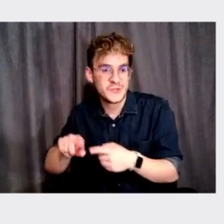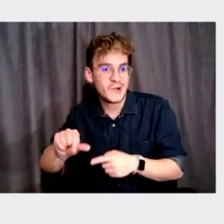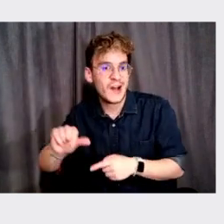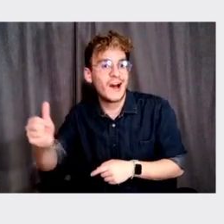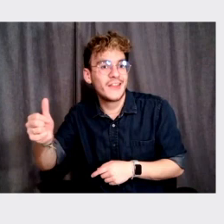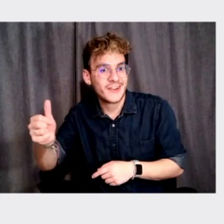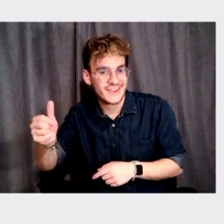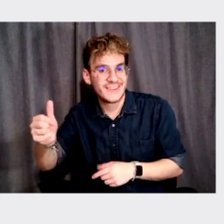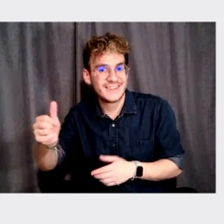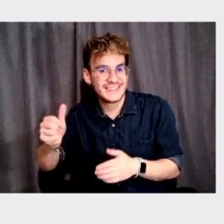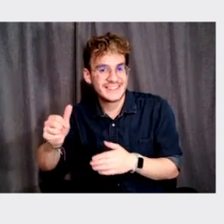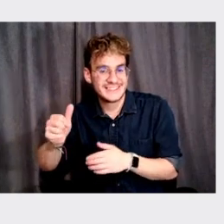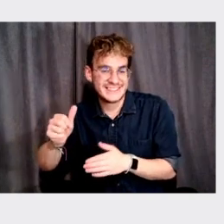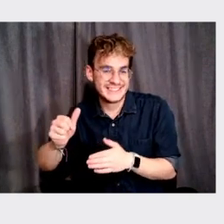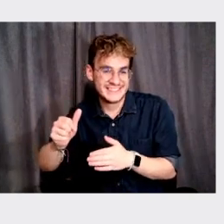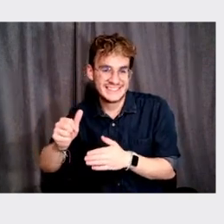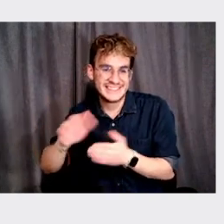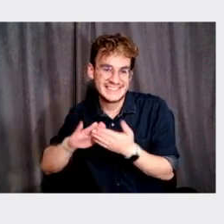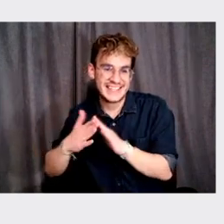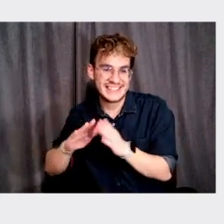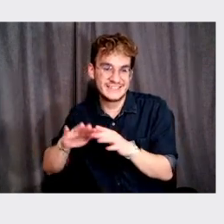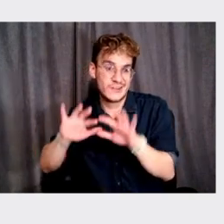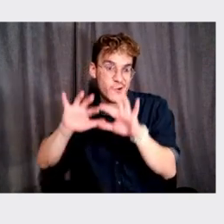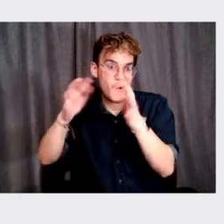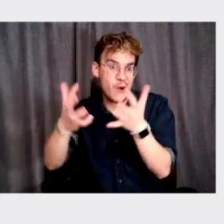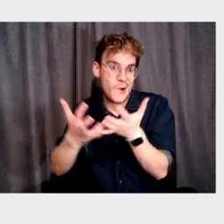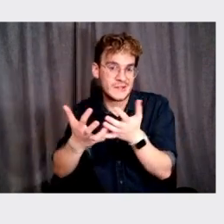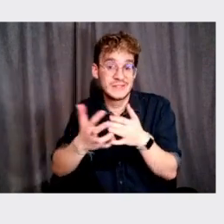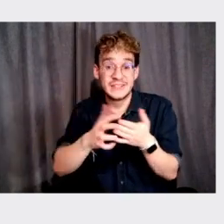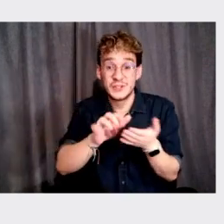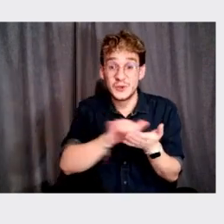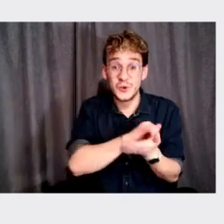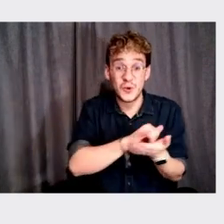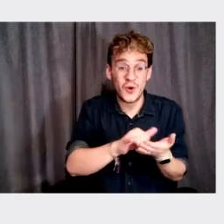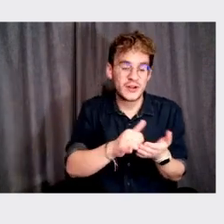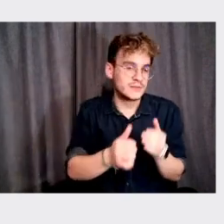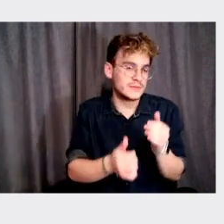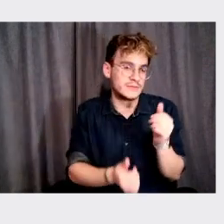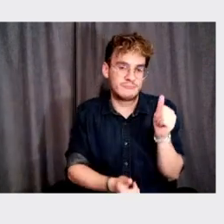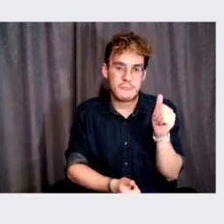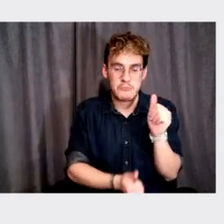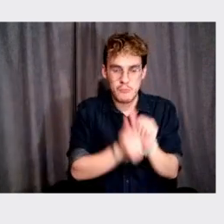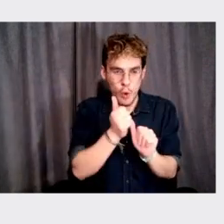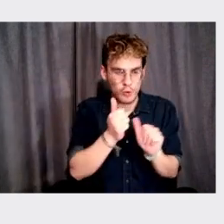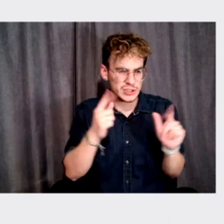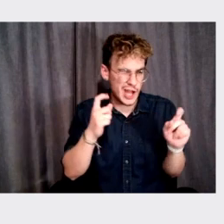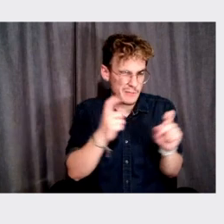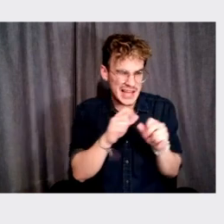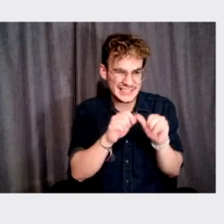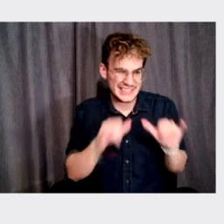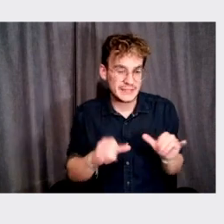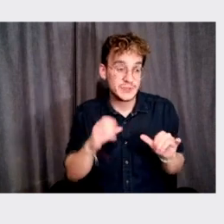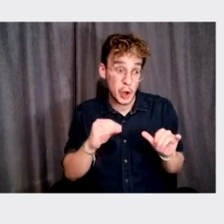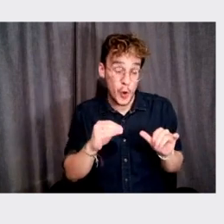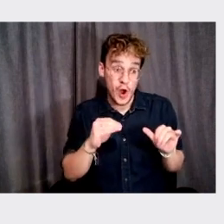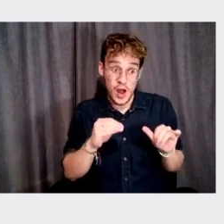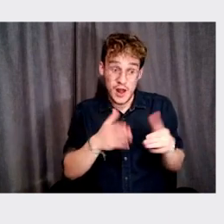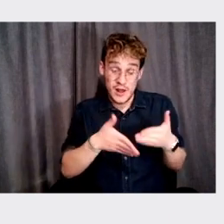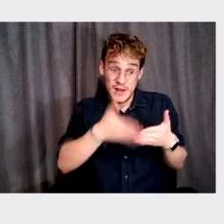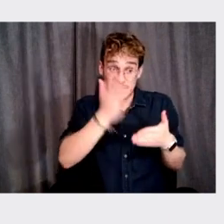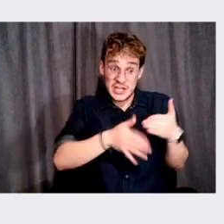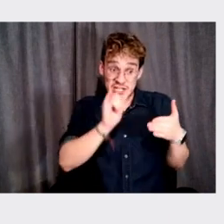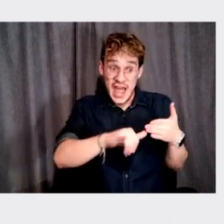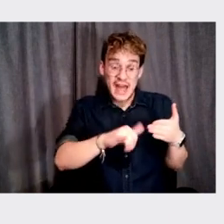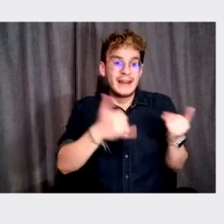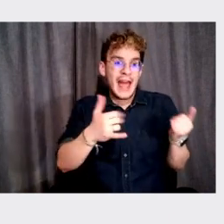it a solution that can be used by, by the entire world. And New York is one of the most complex systems in the world. So when you design for New